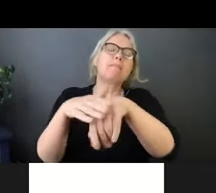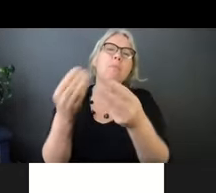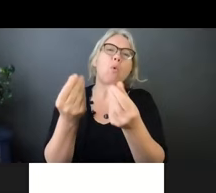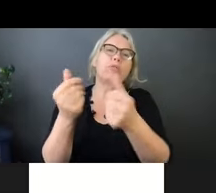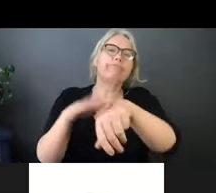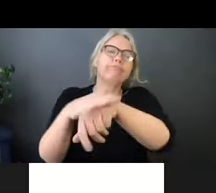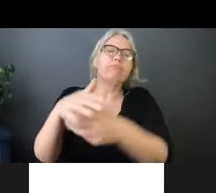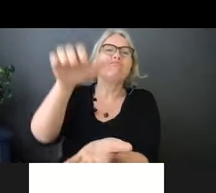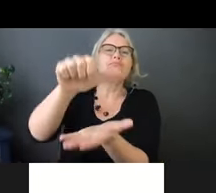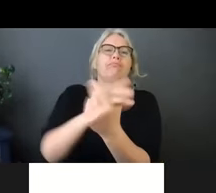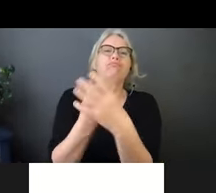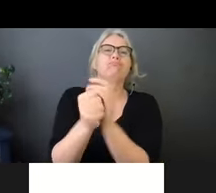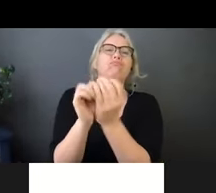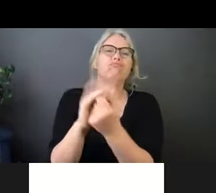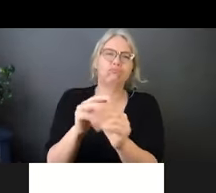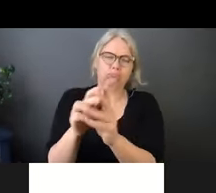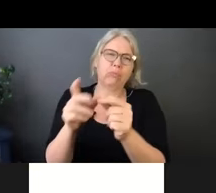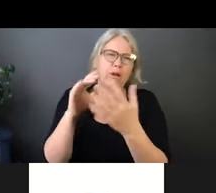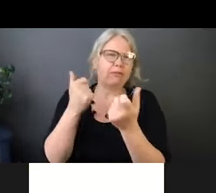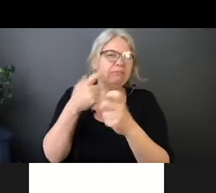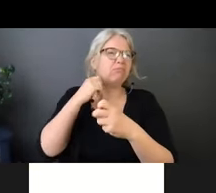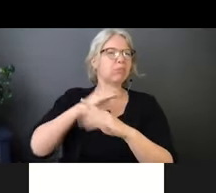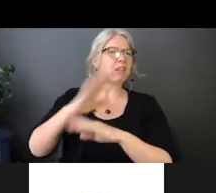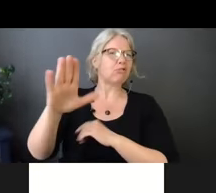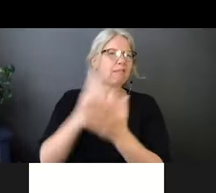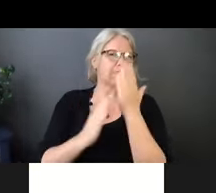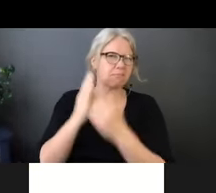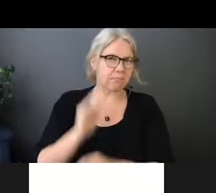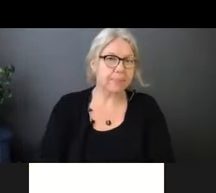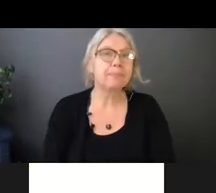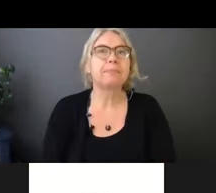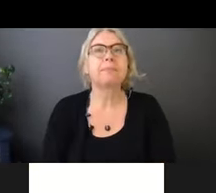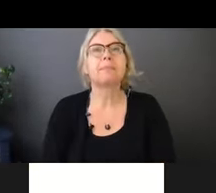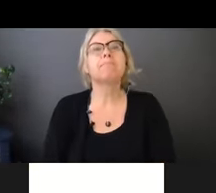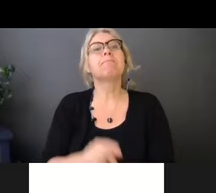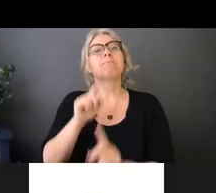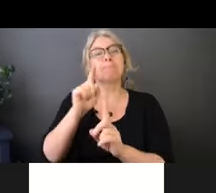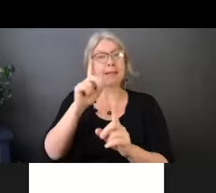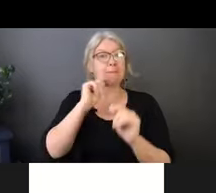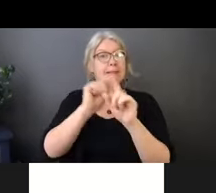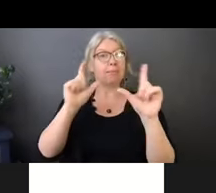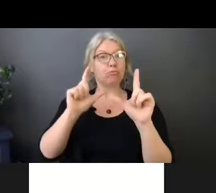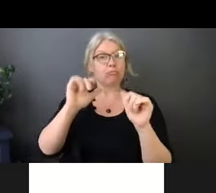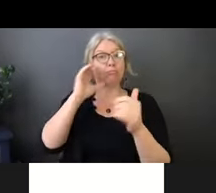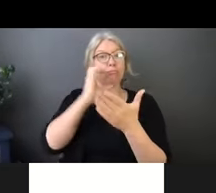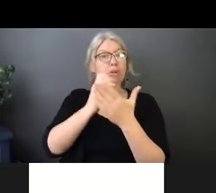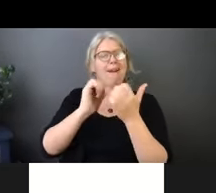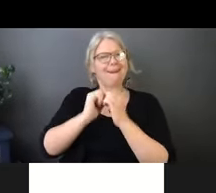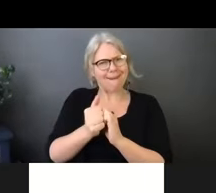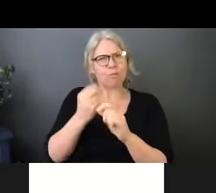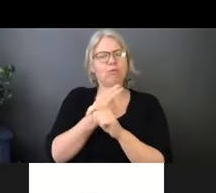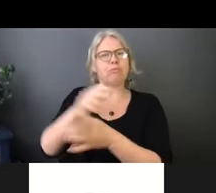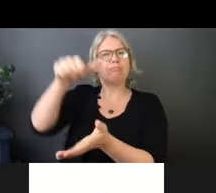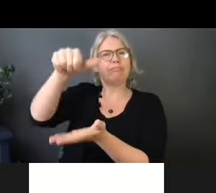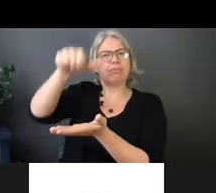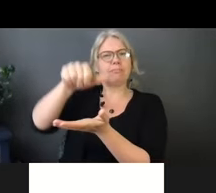So there's an image on slide number 49 that shows how to use alcohol based hand rub. And again, you don't need